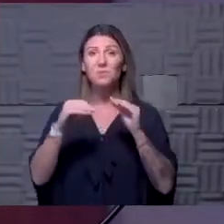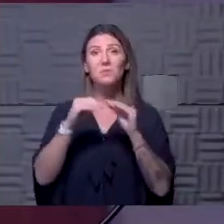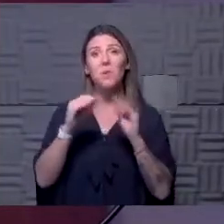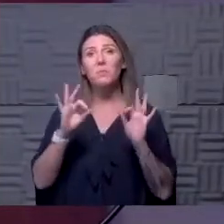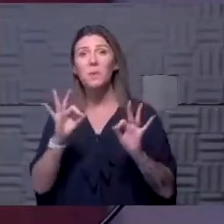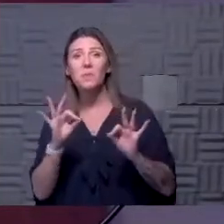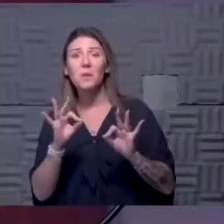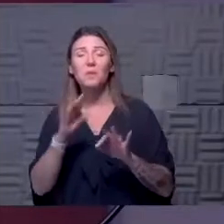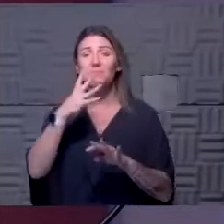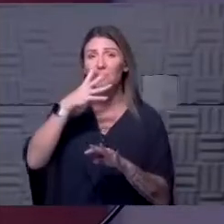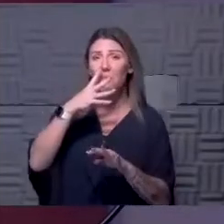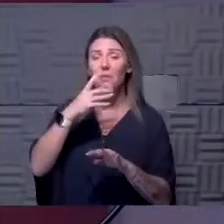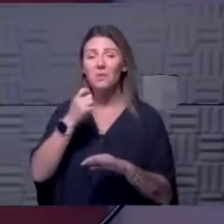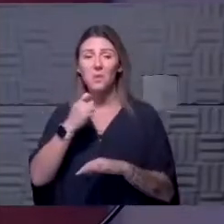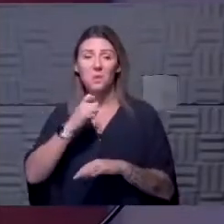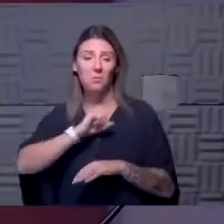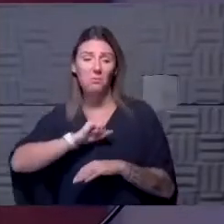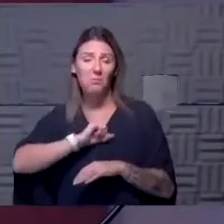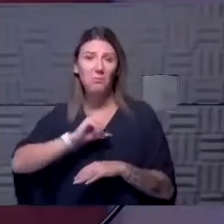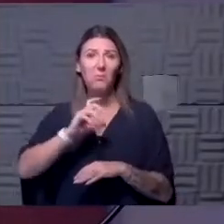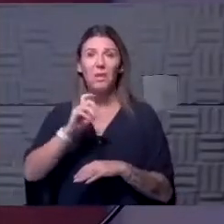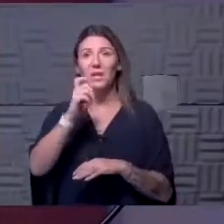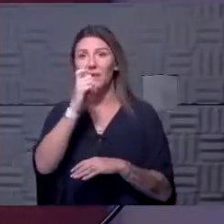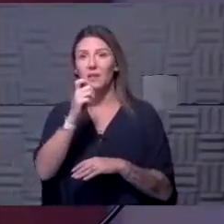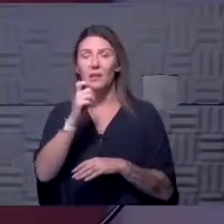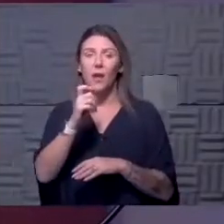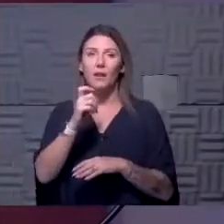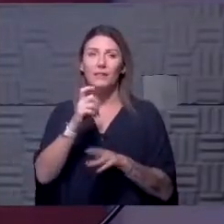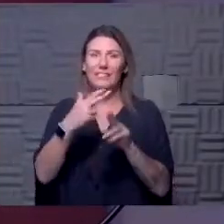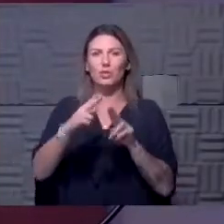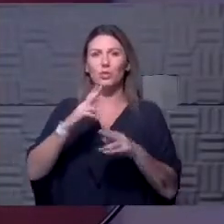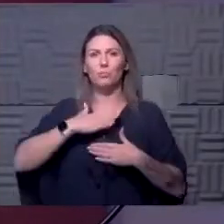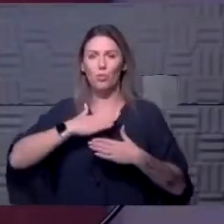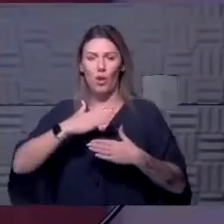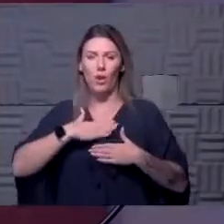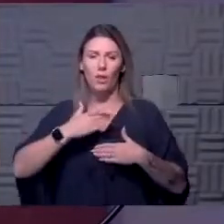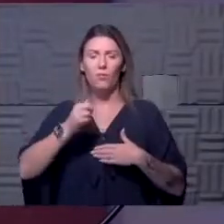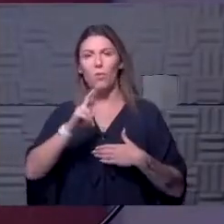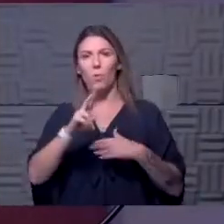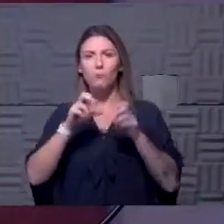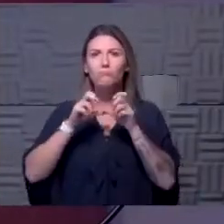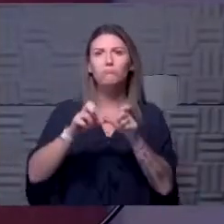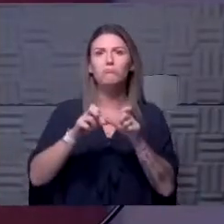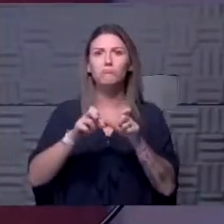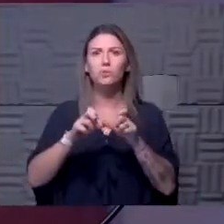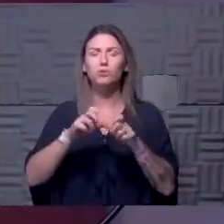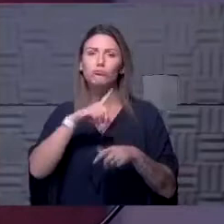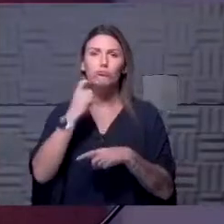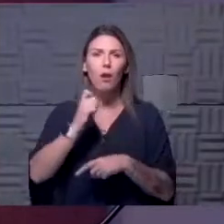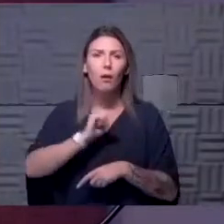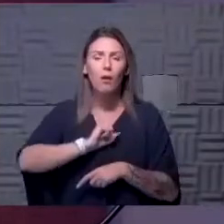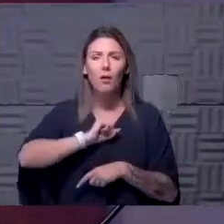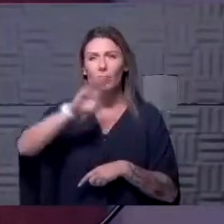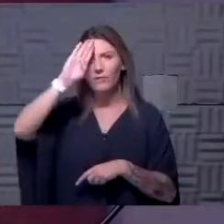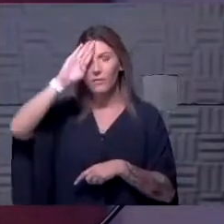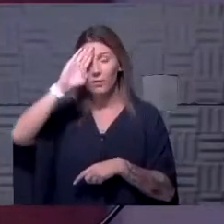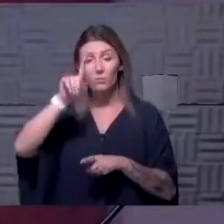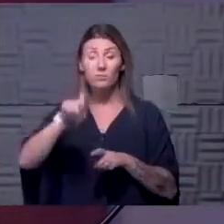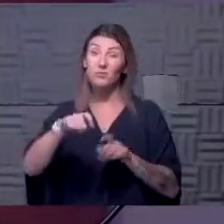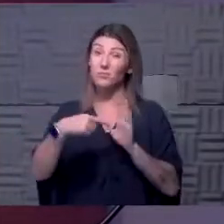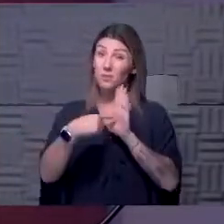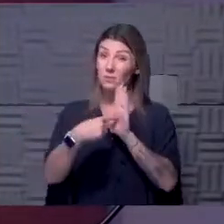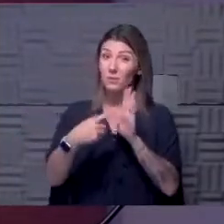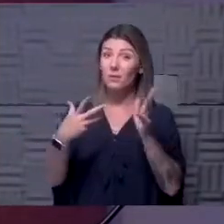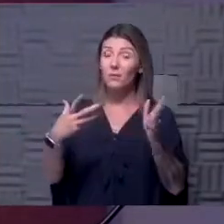of runny nose, a little bit of a cough, not necessarily shortness of breath, you know, prolonged dry cough or high fever should be signs